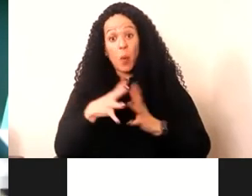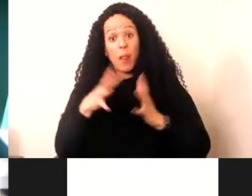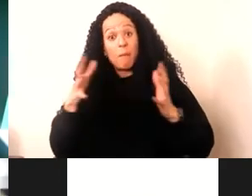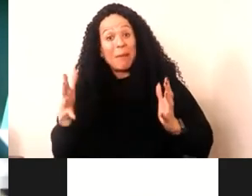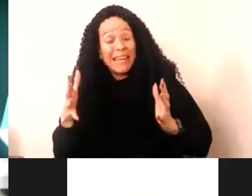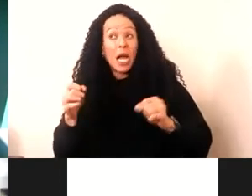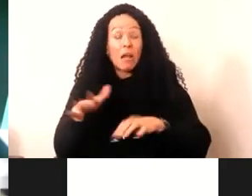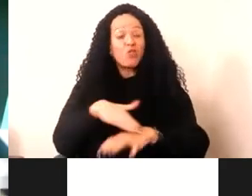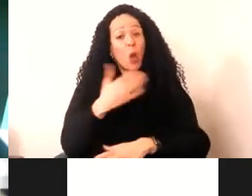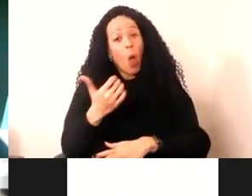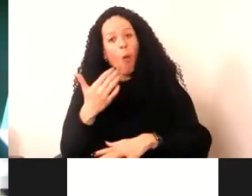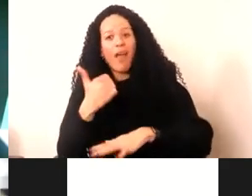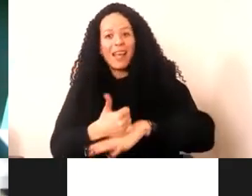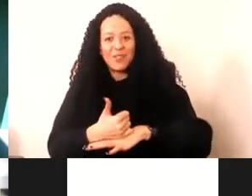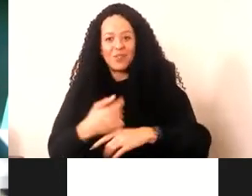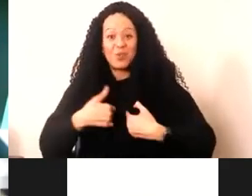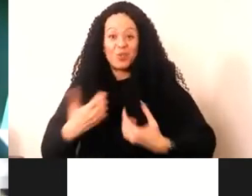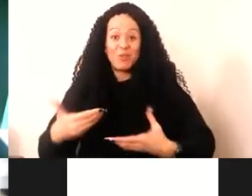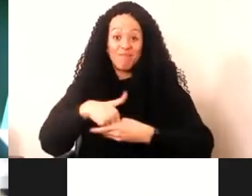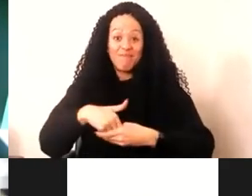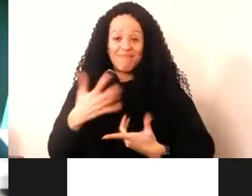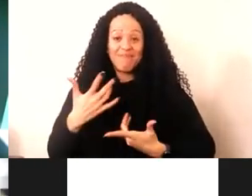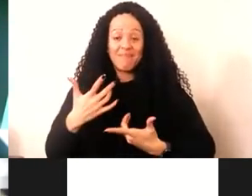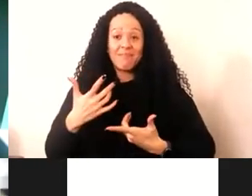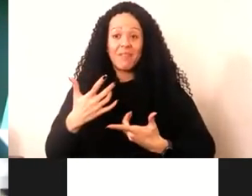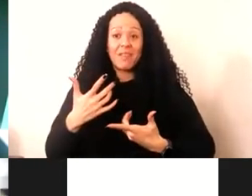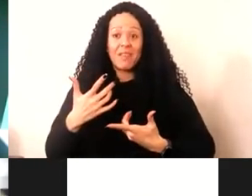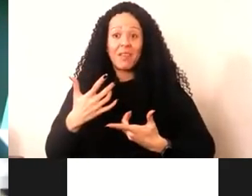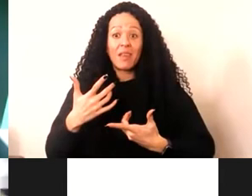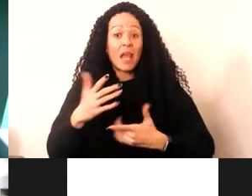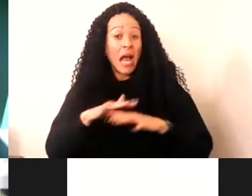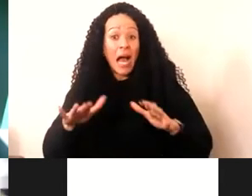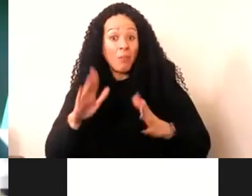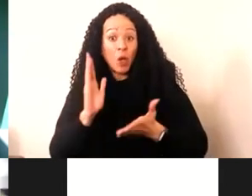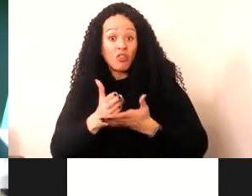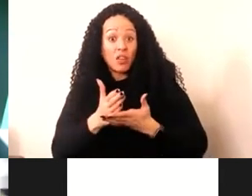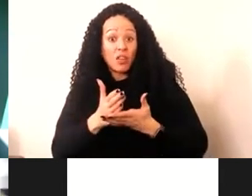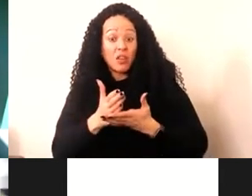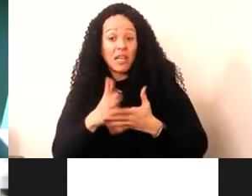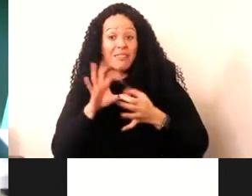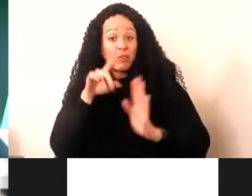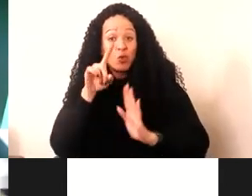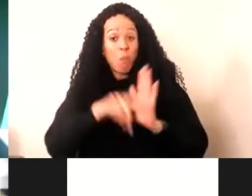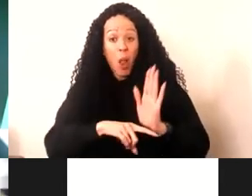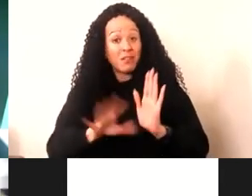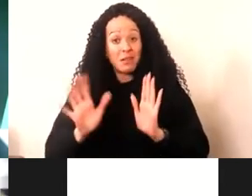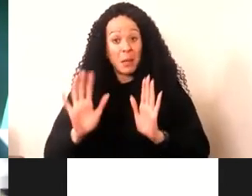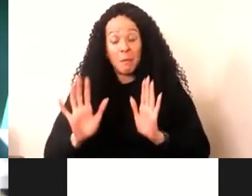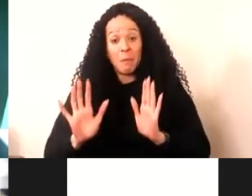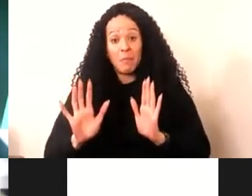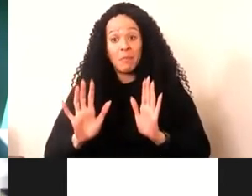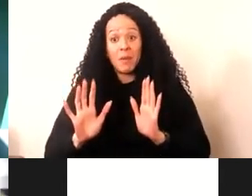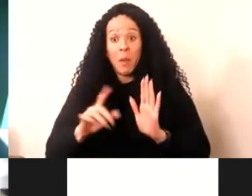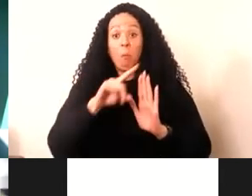slower institutions in this domain. And I'm not even certain it's all about policy. think as well as